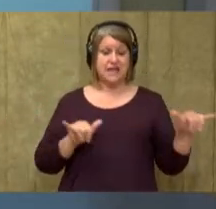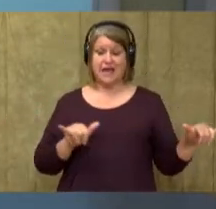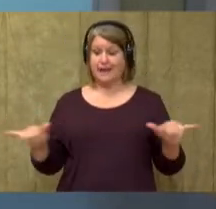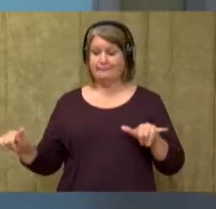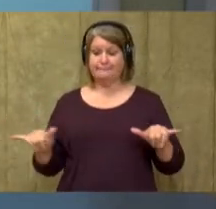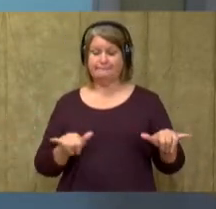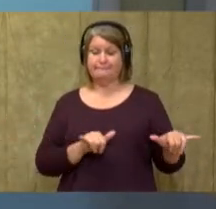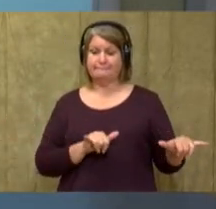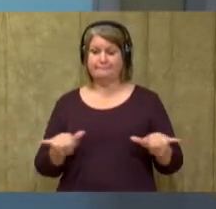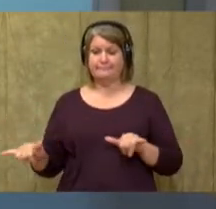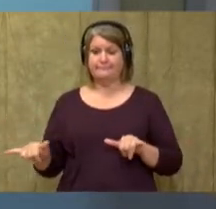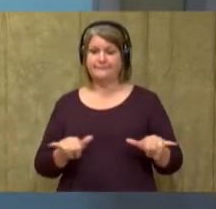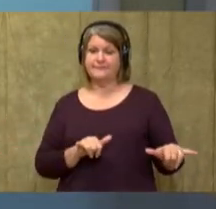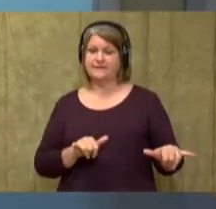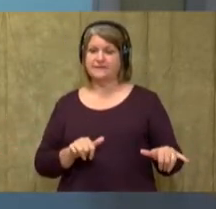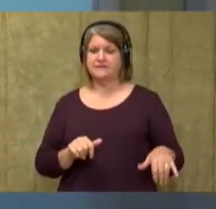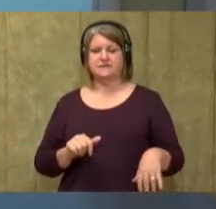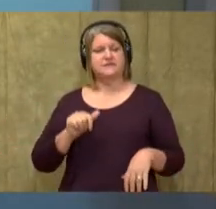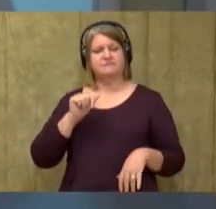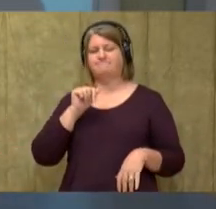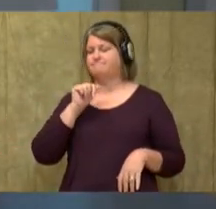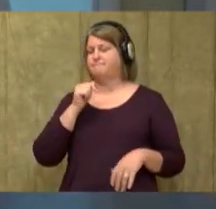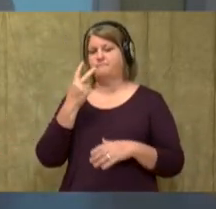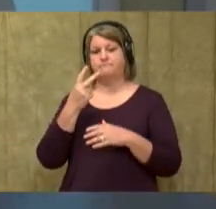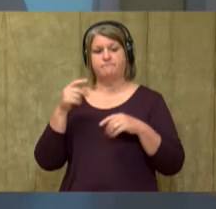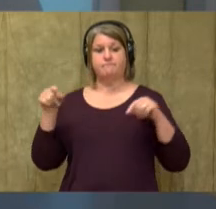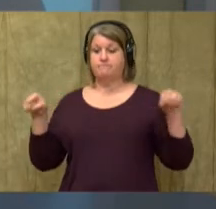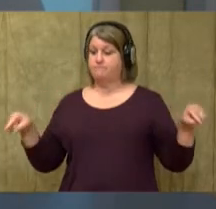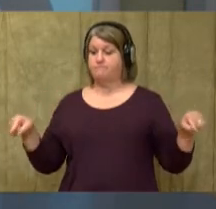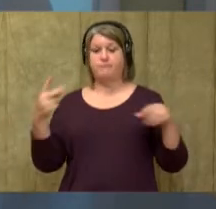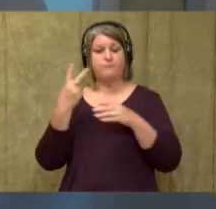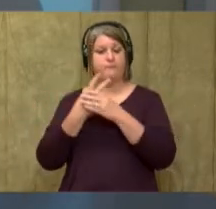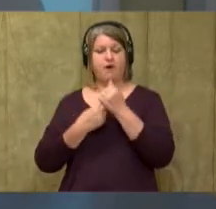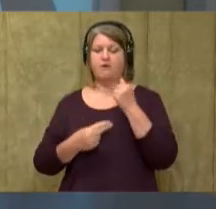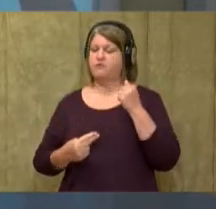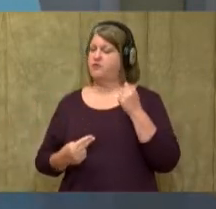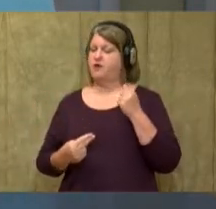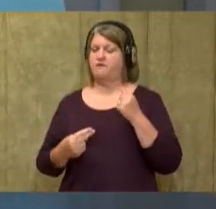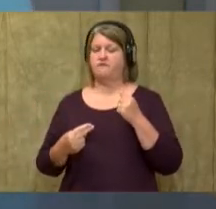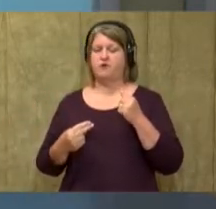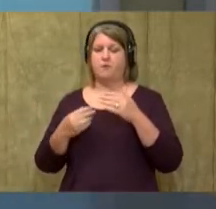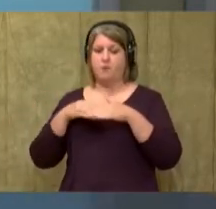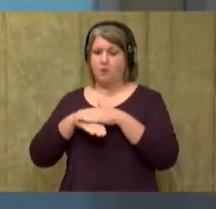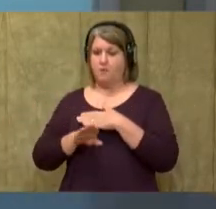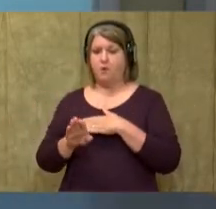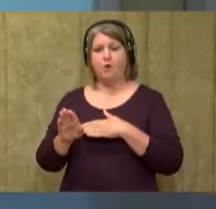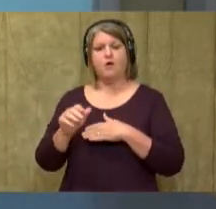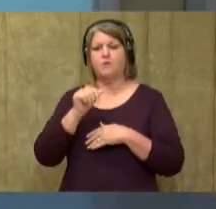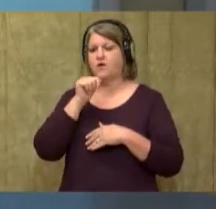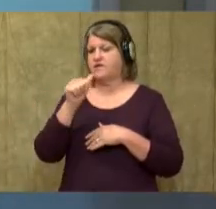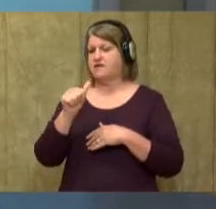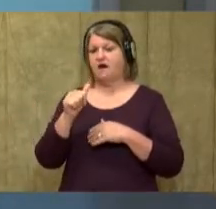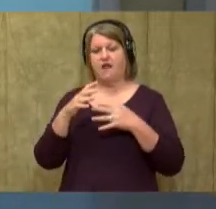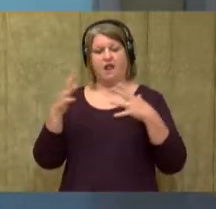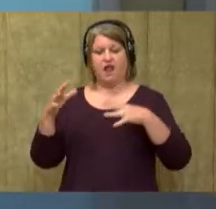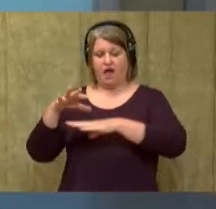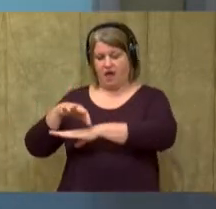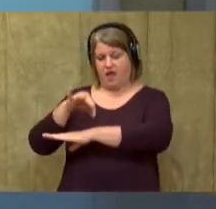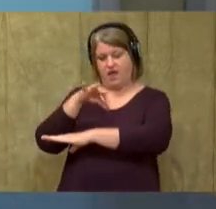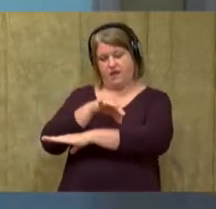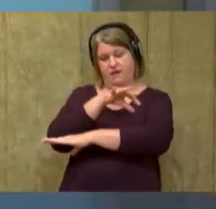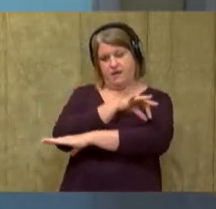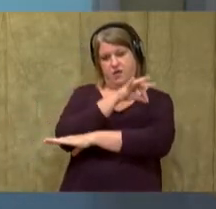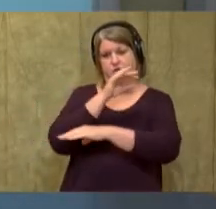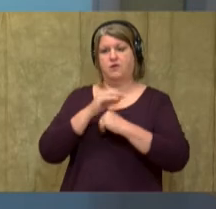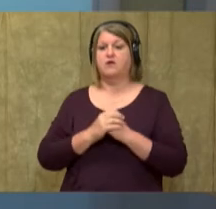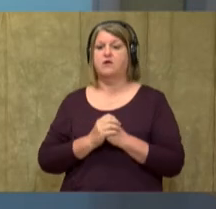They do not have much hair. Both are born with very little hair. So, that's another way that polar